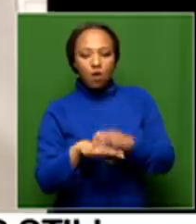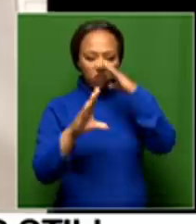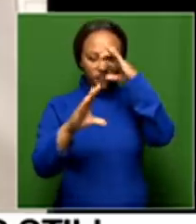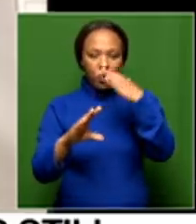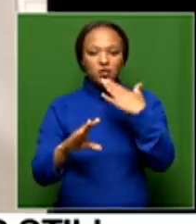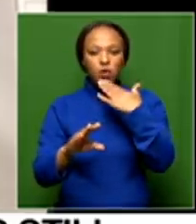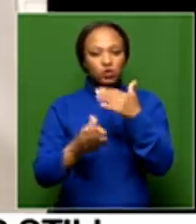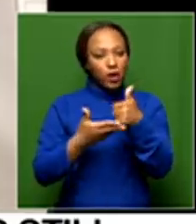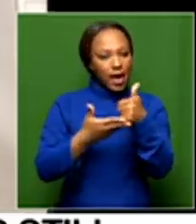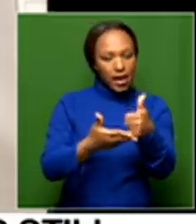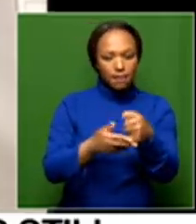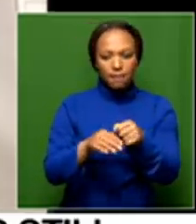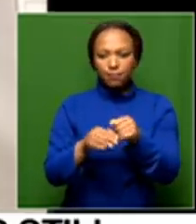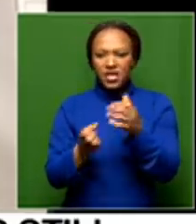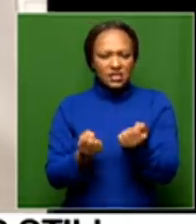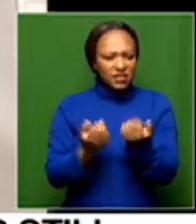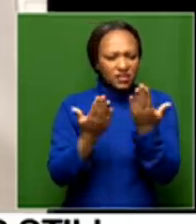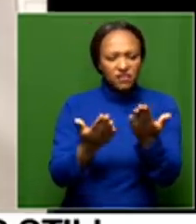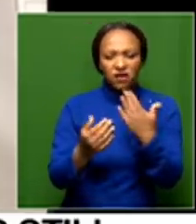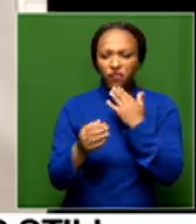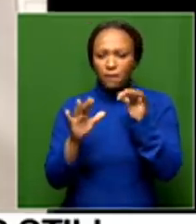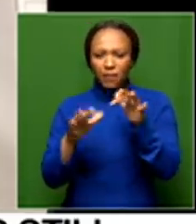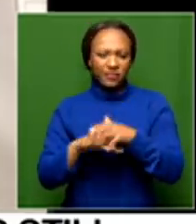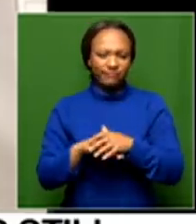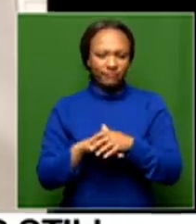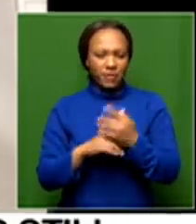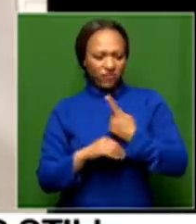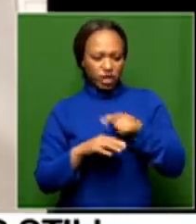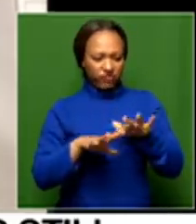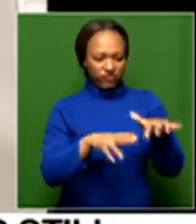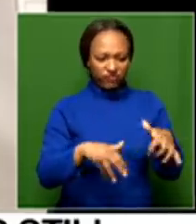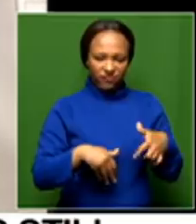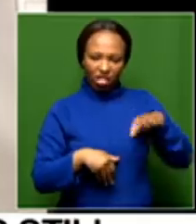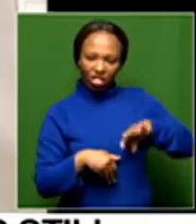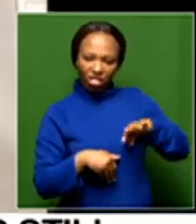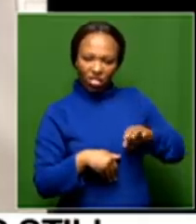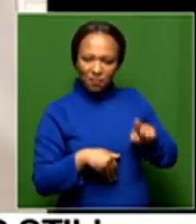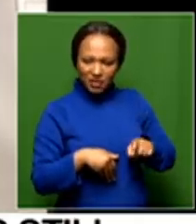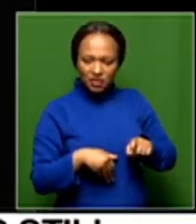it's commended. When I saw the list, I saw it was comprehensive enough.